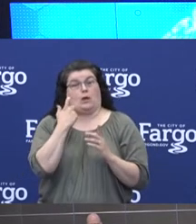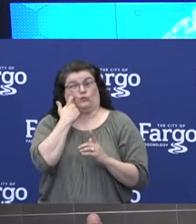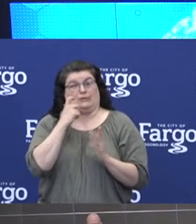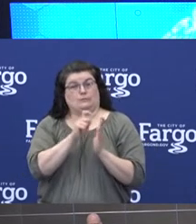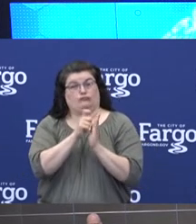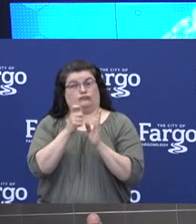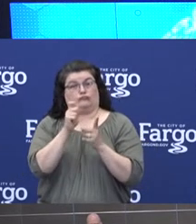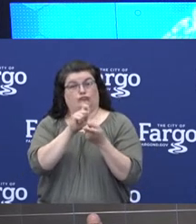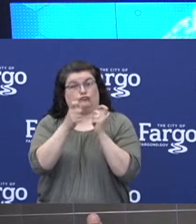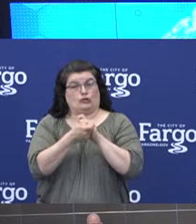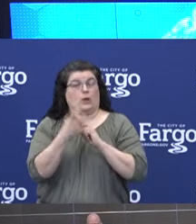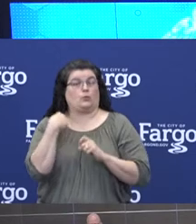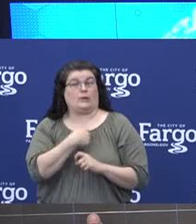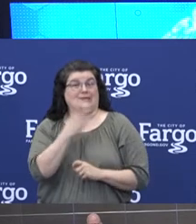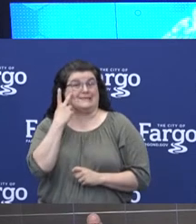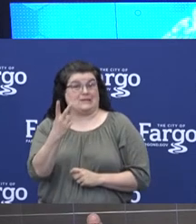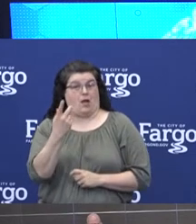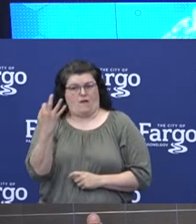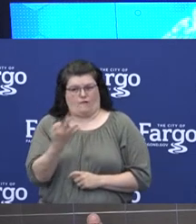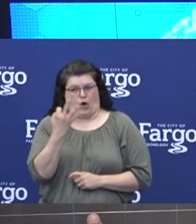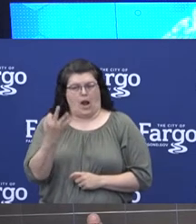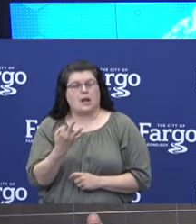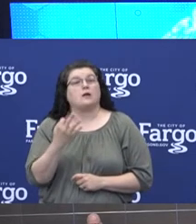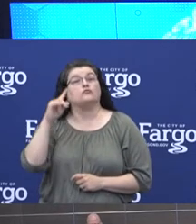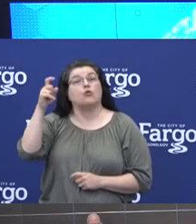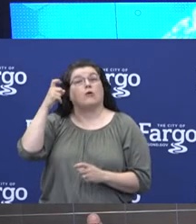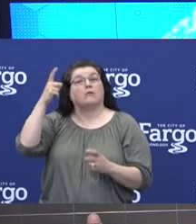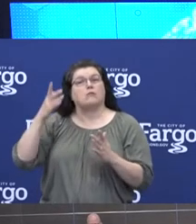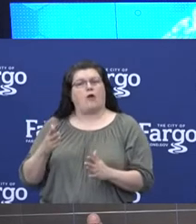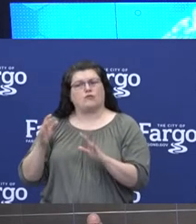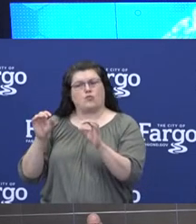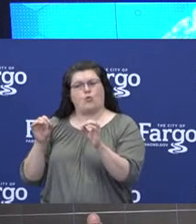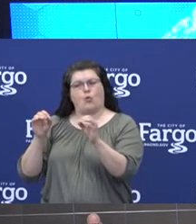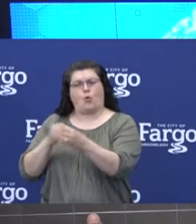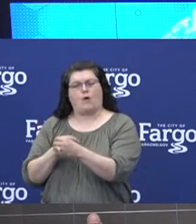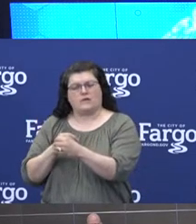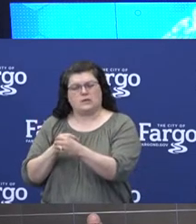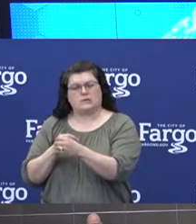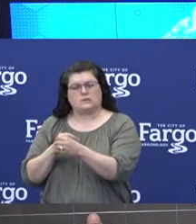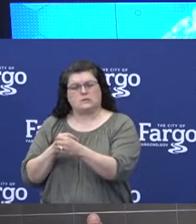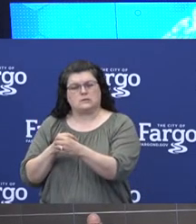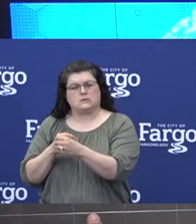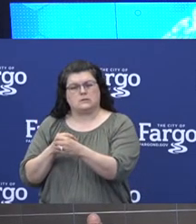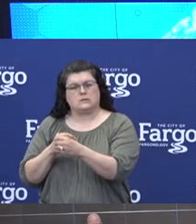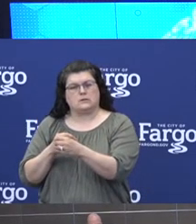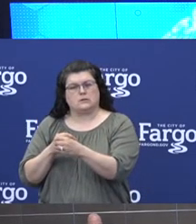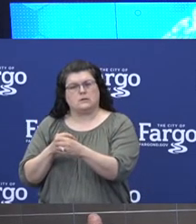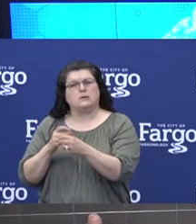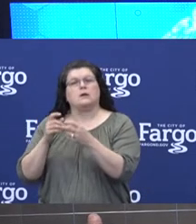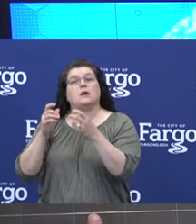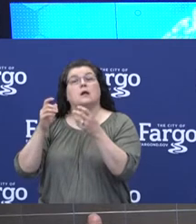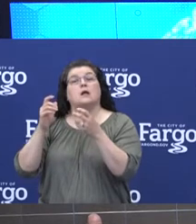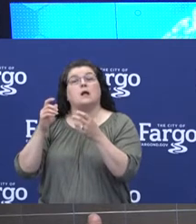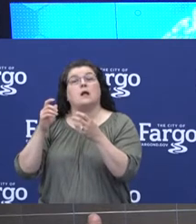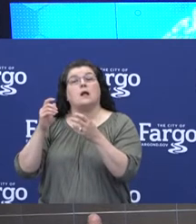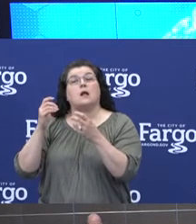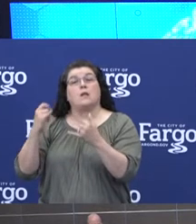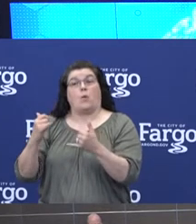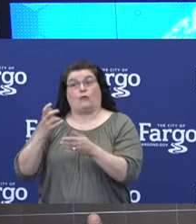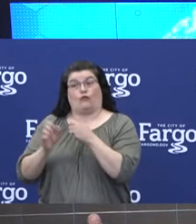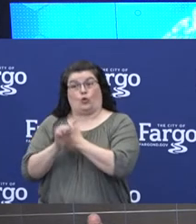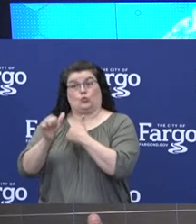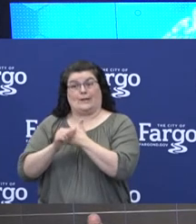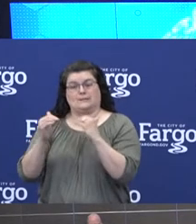on Friday was when the governor's office decided to decrease our risk level from yellow to